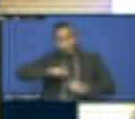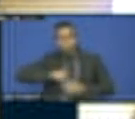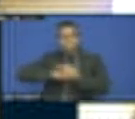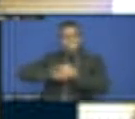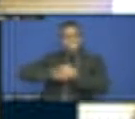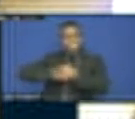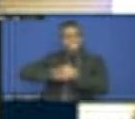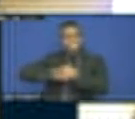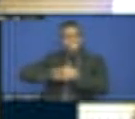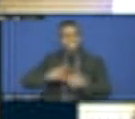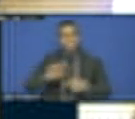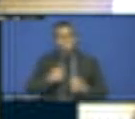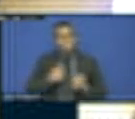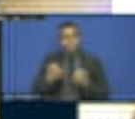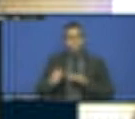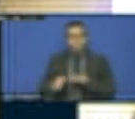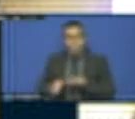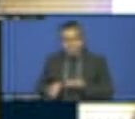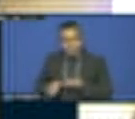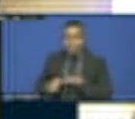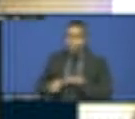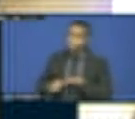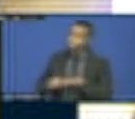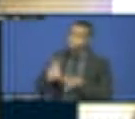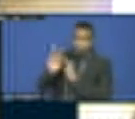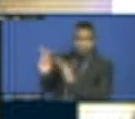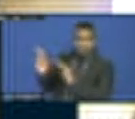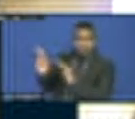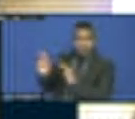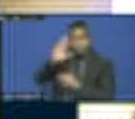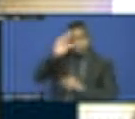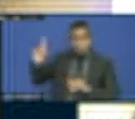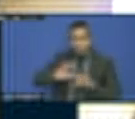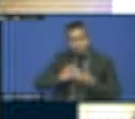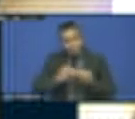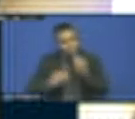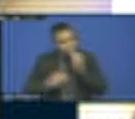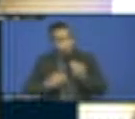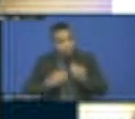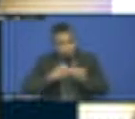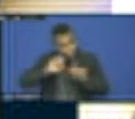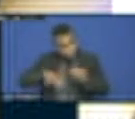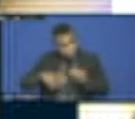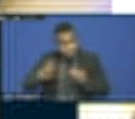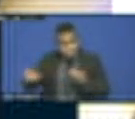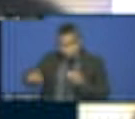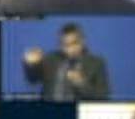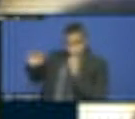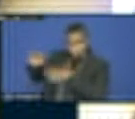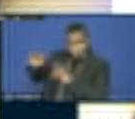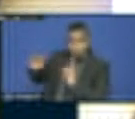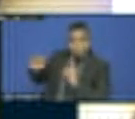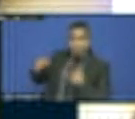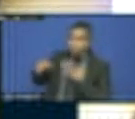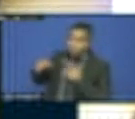a ditch. And that was my first experience that more needs to be done, not just bringing the resources,